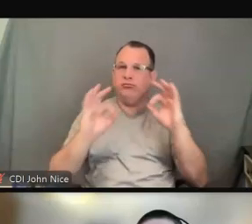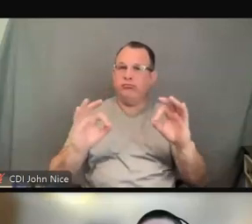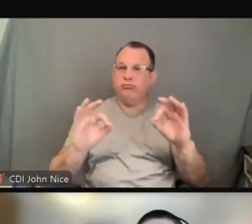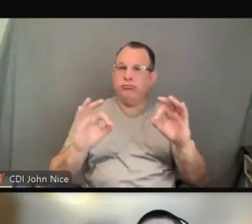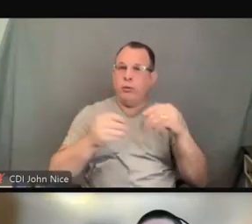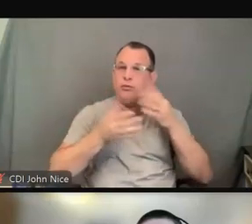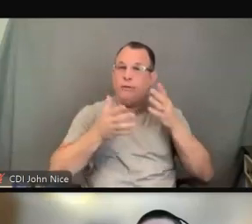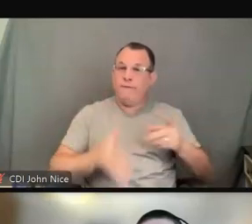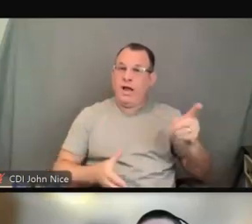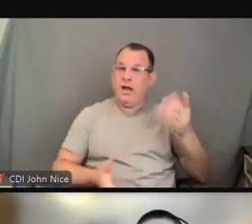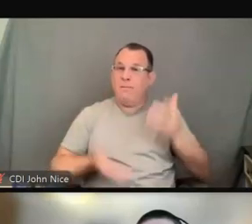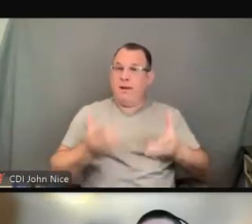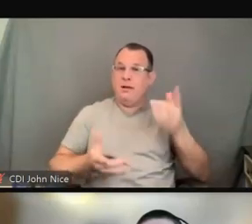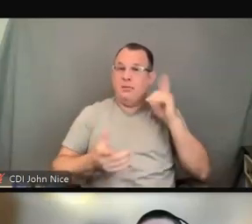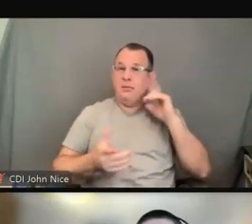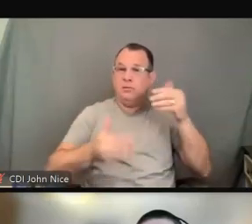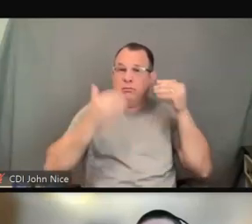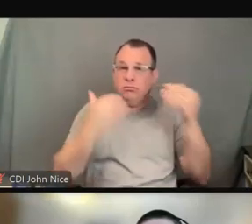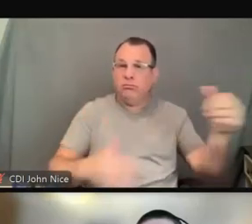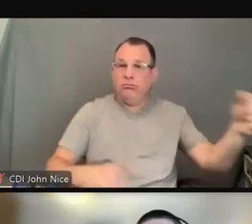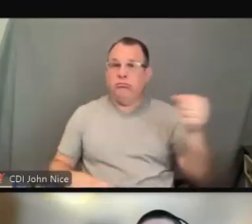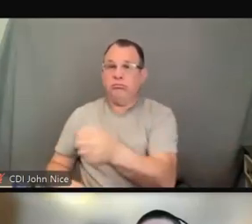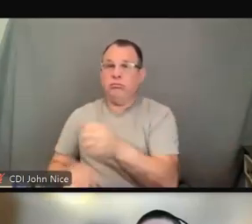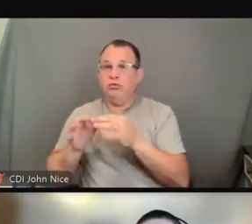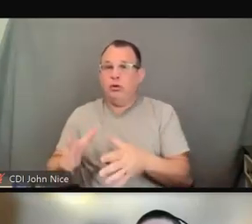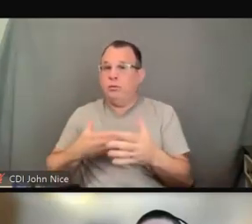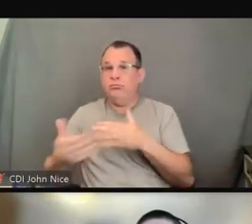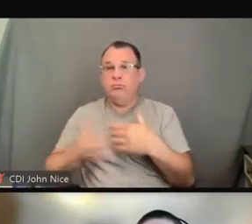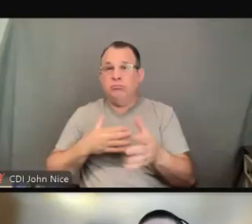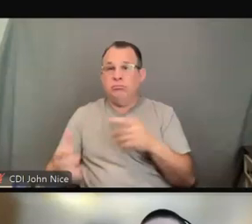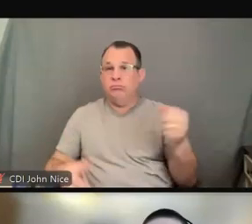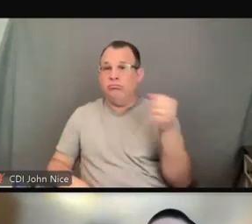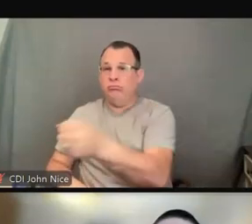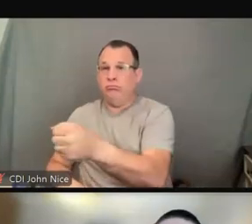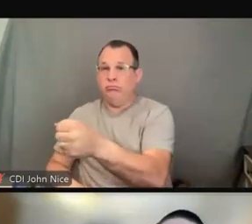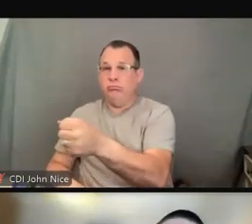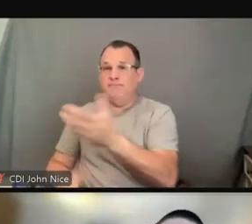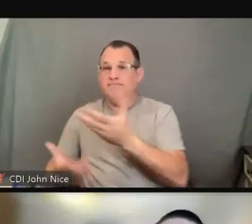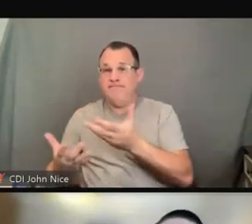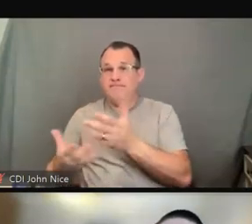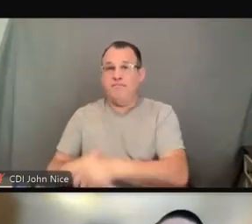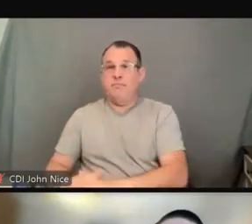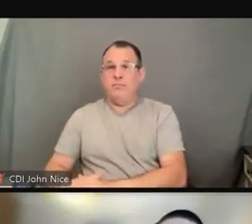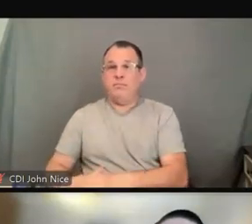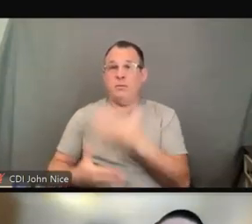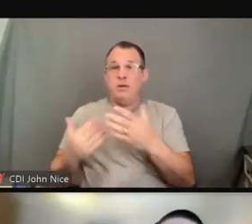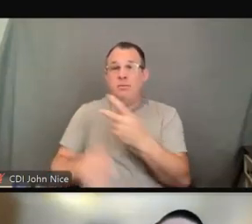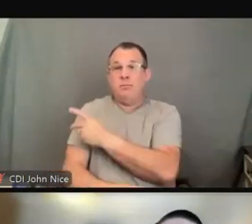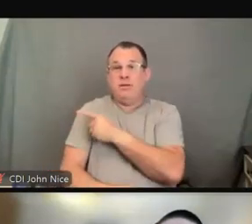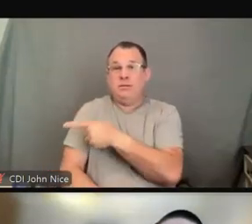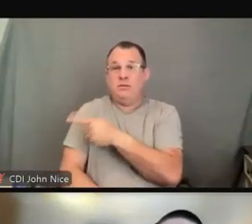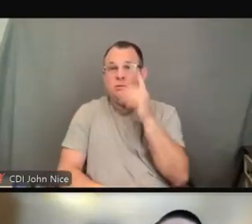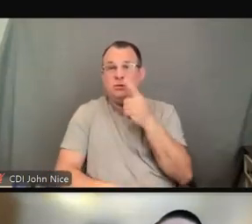an interpreter anyway, or in the case where a patient is insisting that their companion be used,